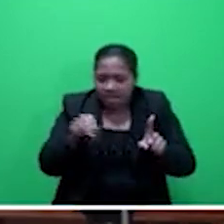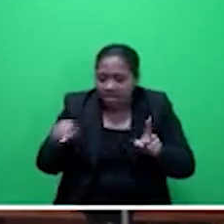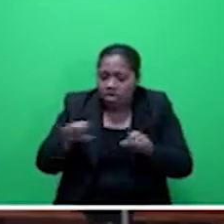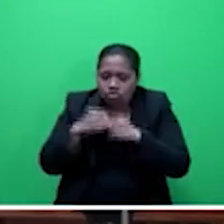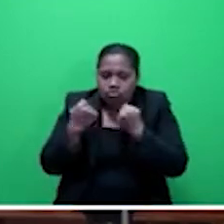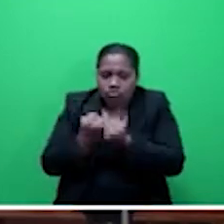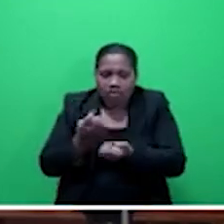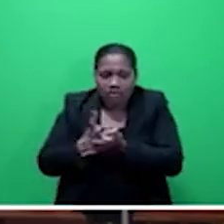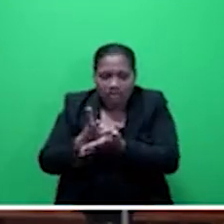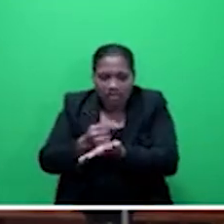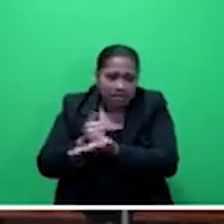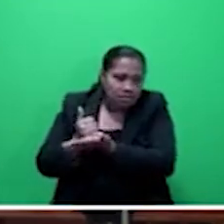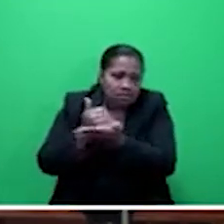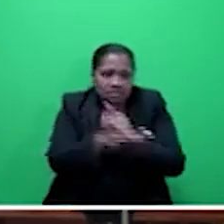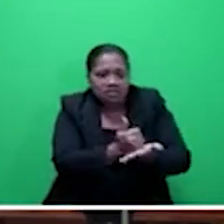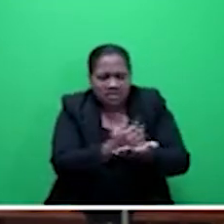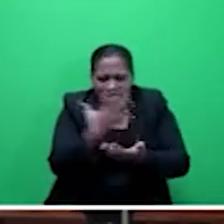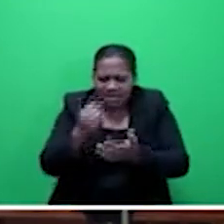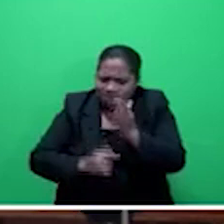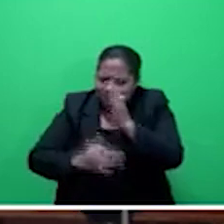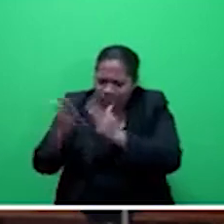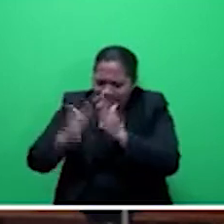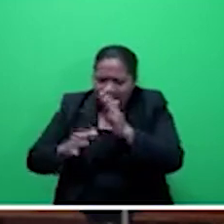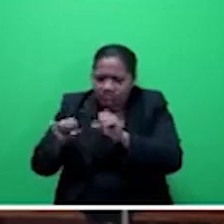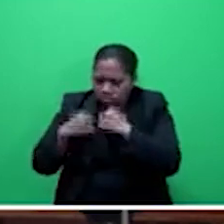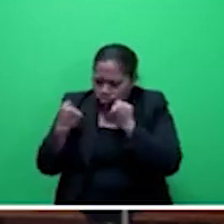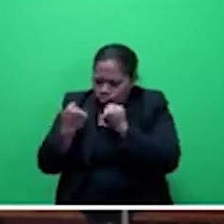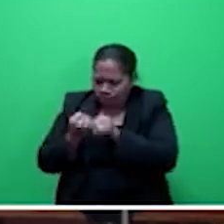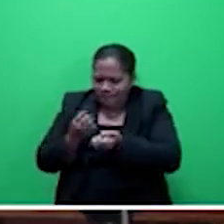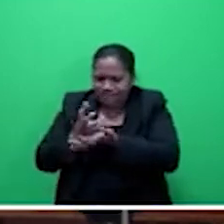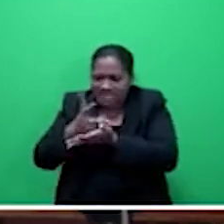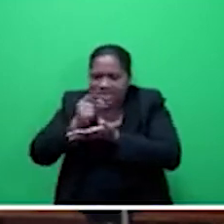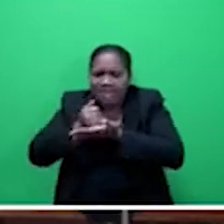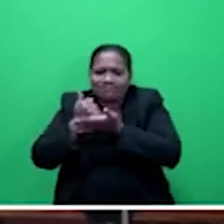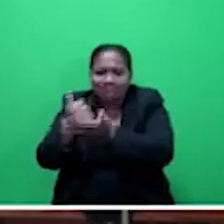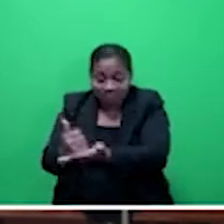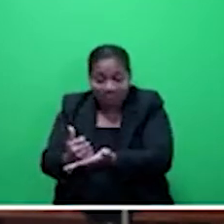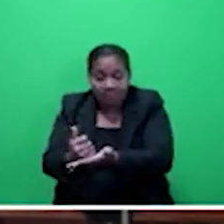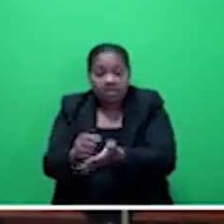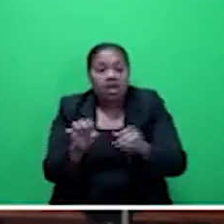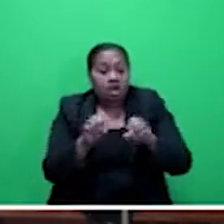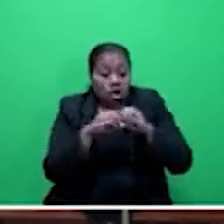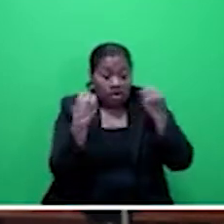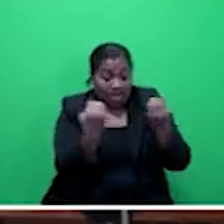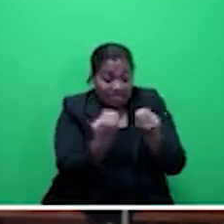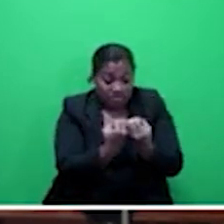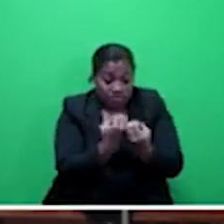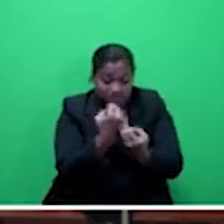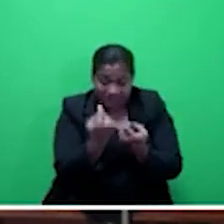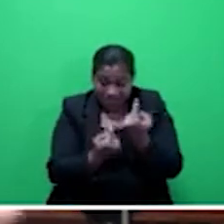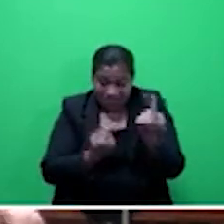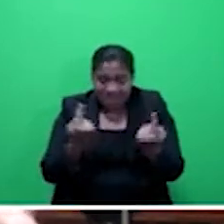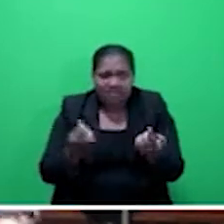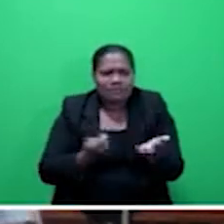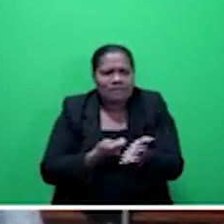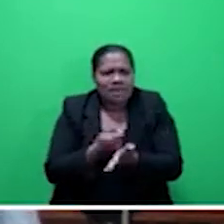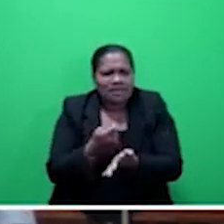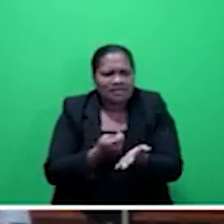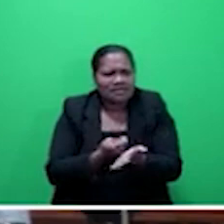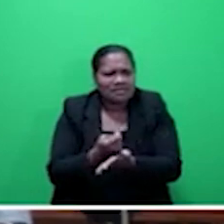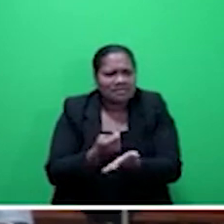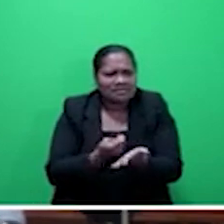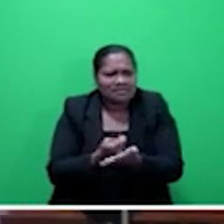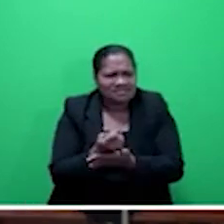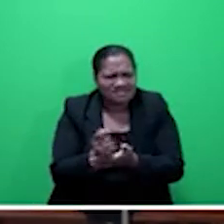they get ill, etc., Mr Speaker, sir. Now, it's interesting that some of the organizations themselves are paying the premiums. So, for example,